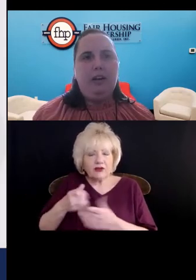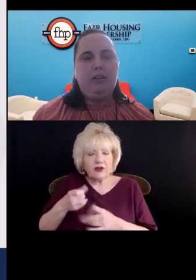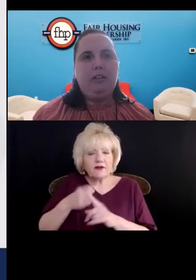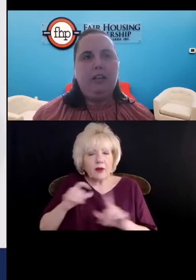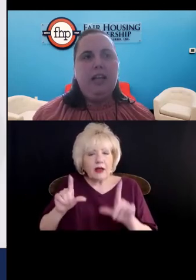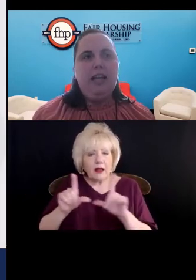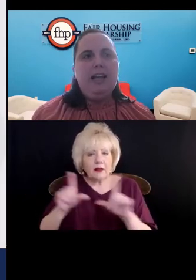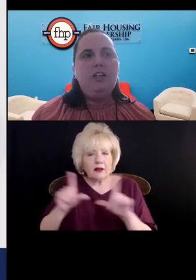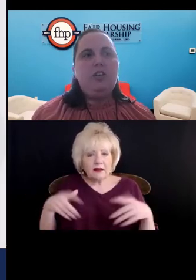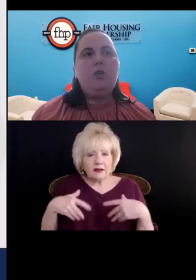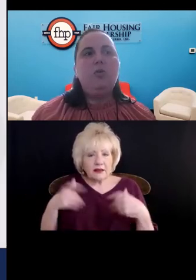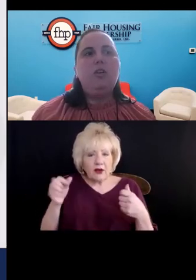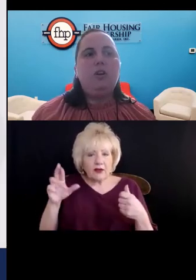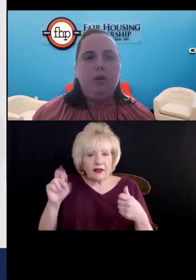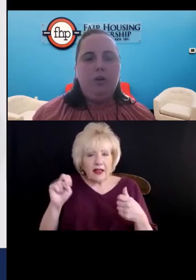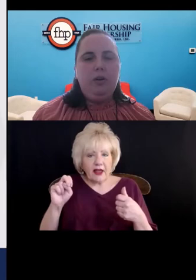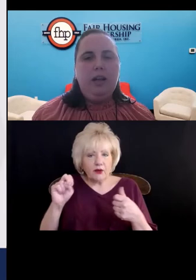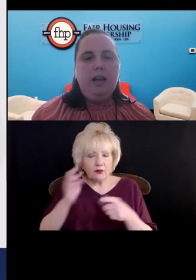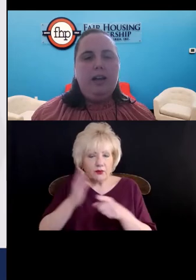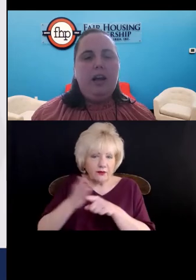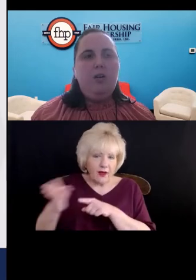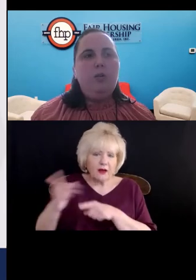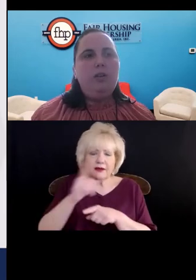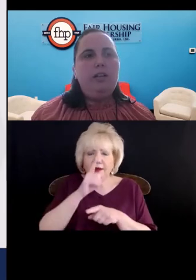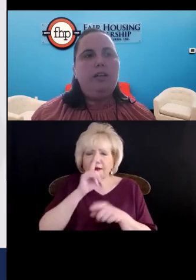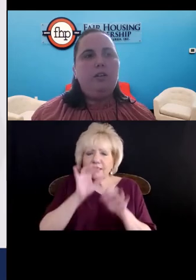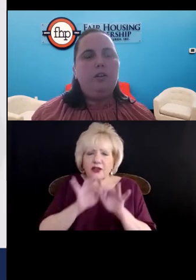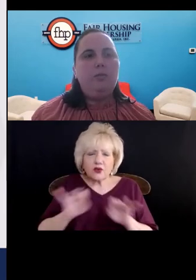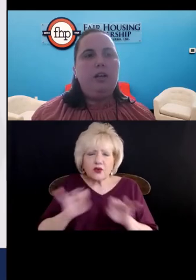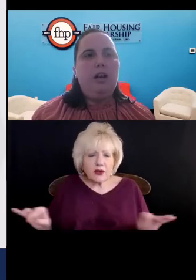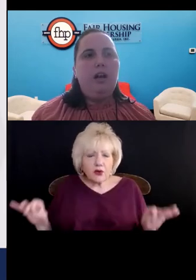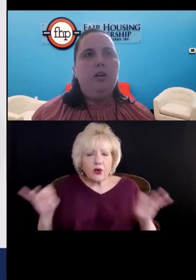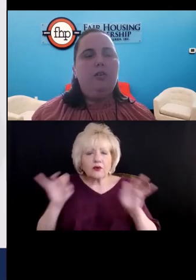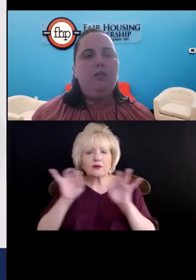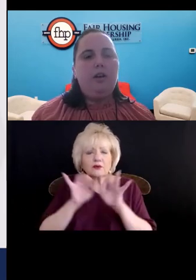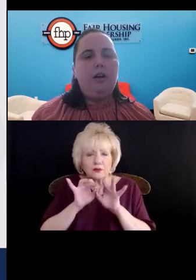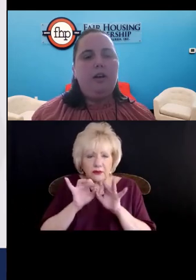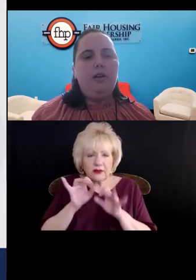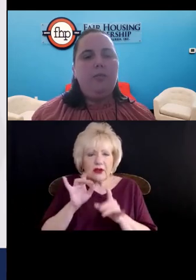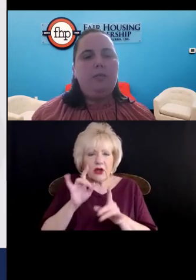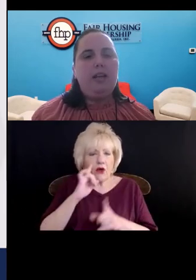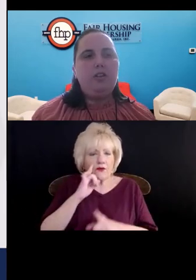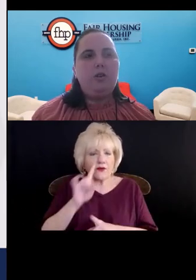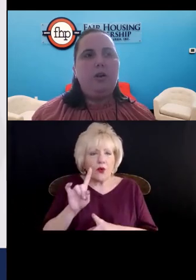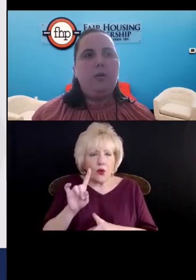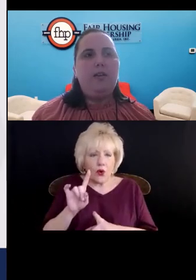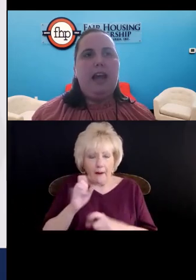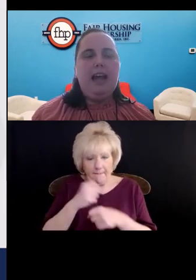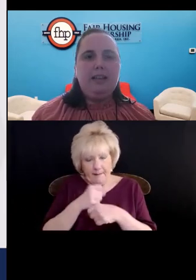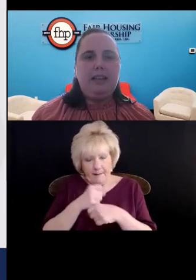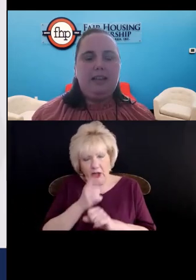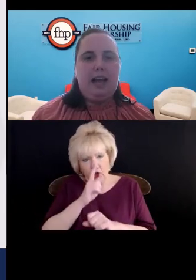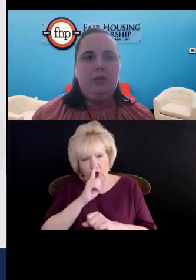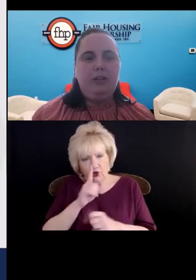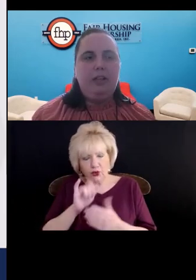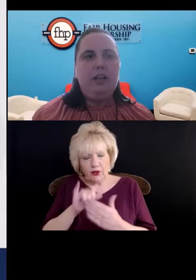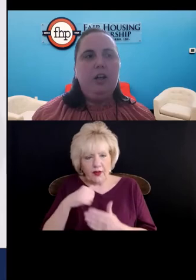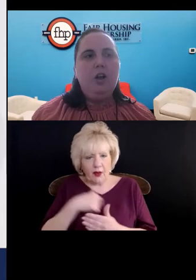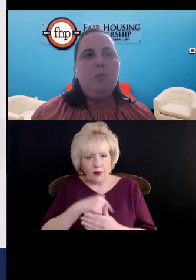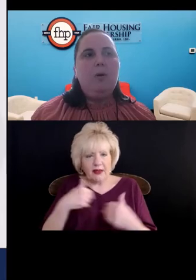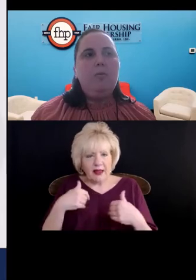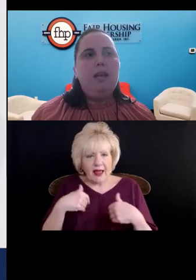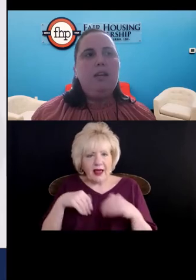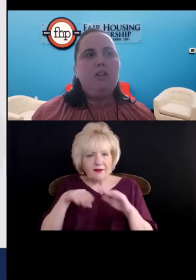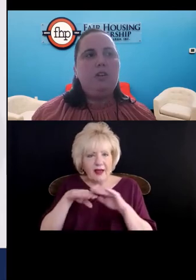providers is critical not only in terms of making sure that we have access to housing